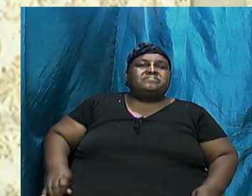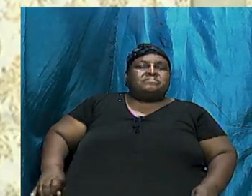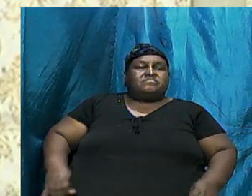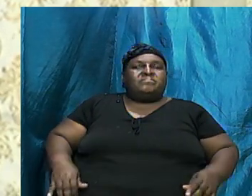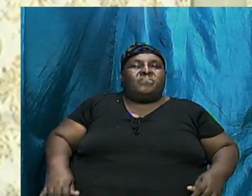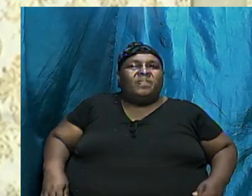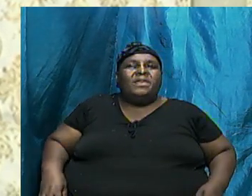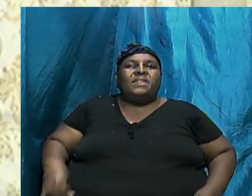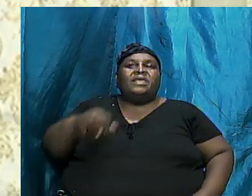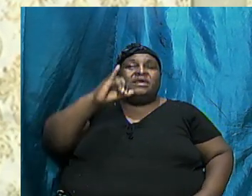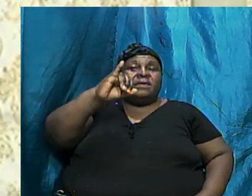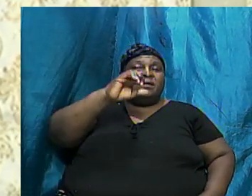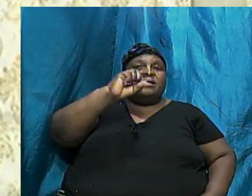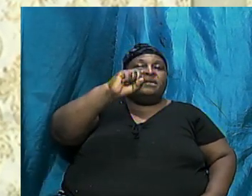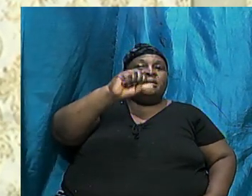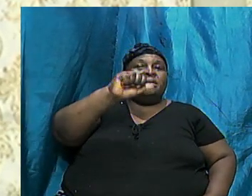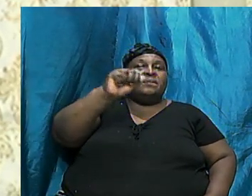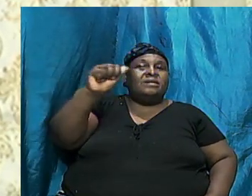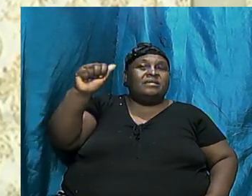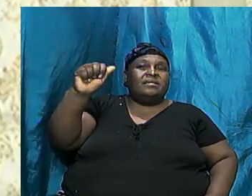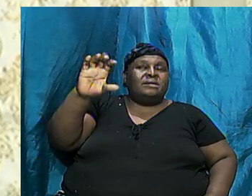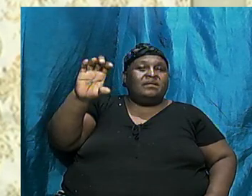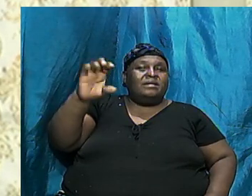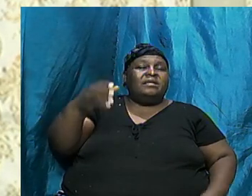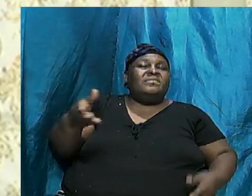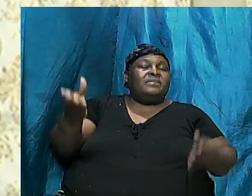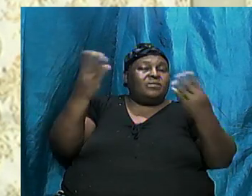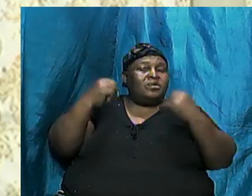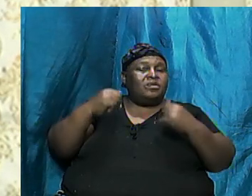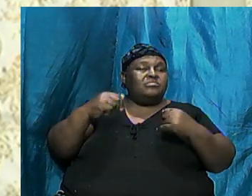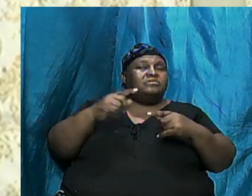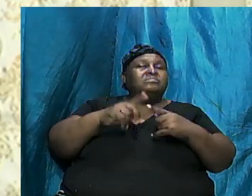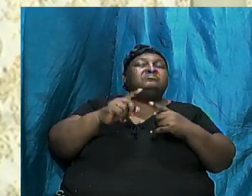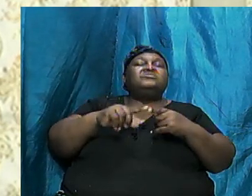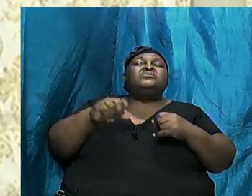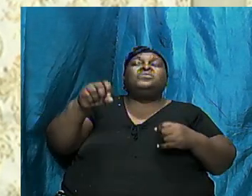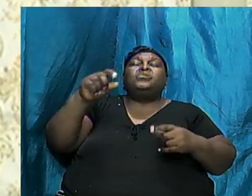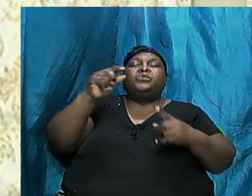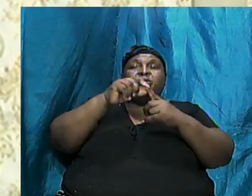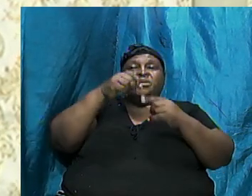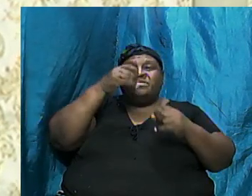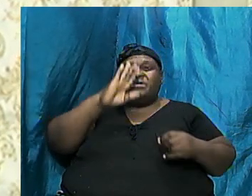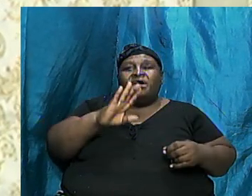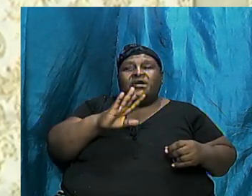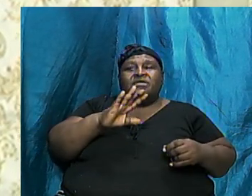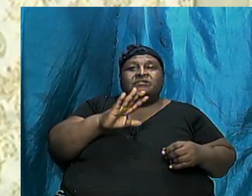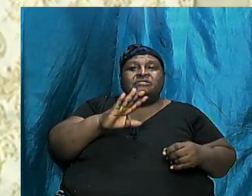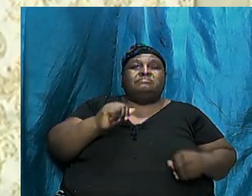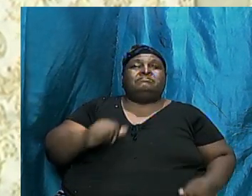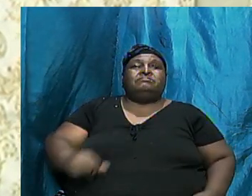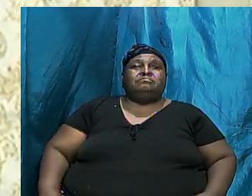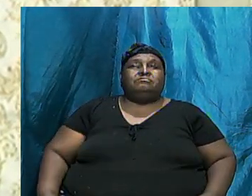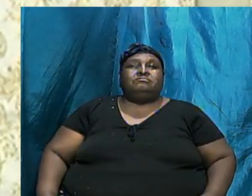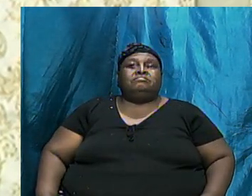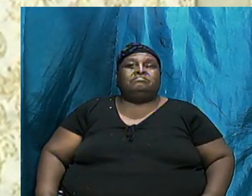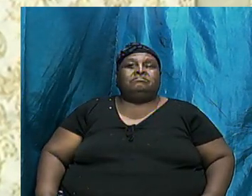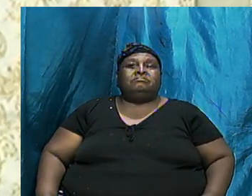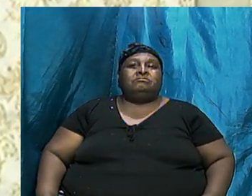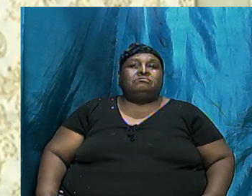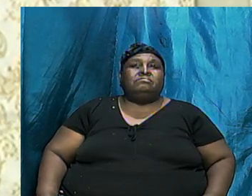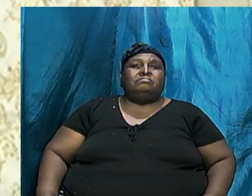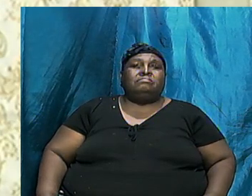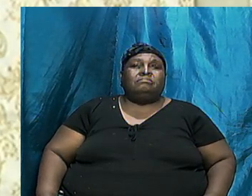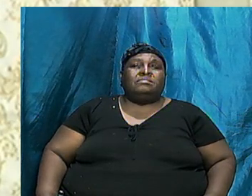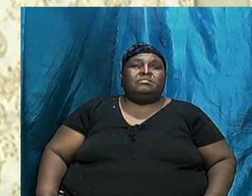Isaac Came According To the Word of The Lord And his Father Too Was